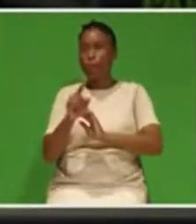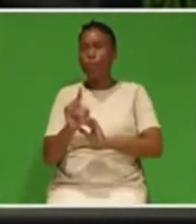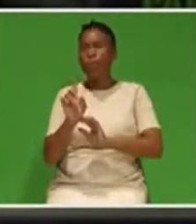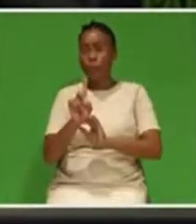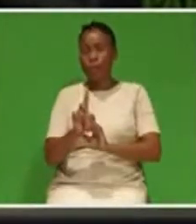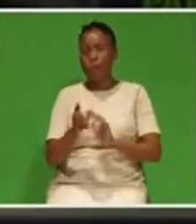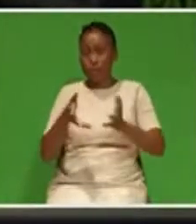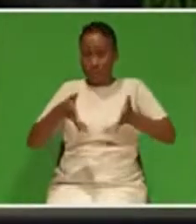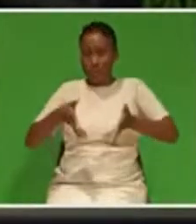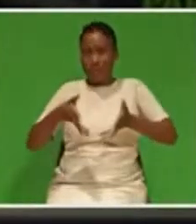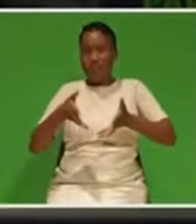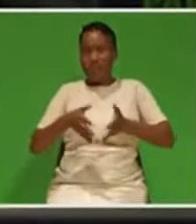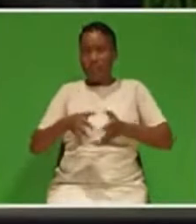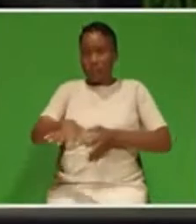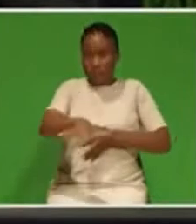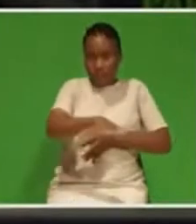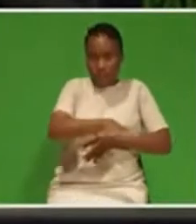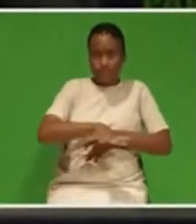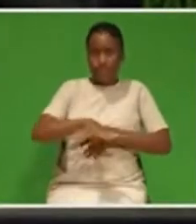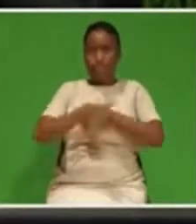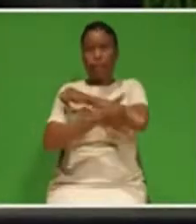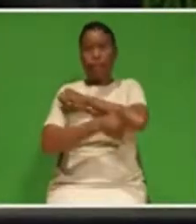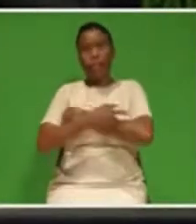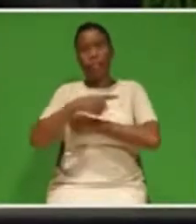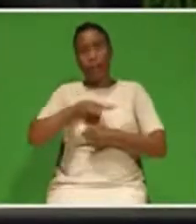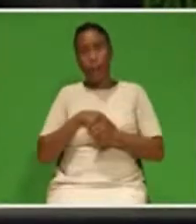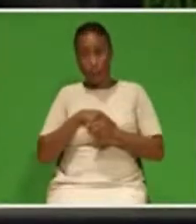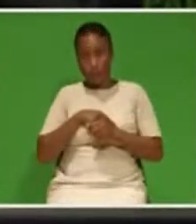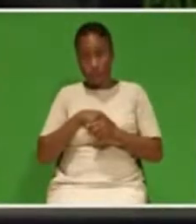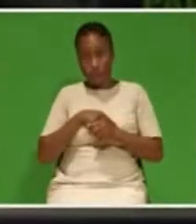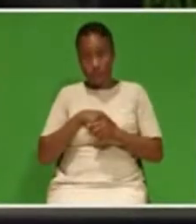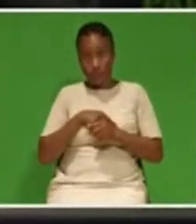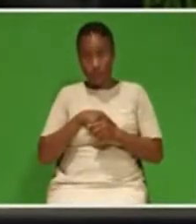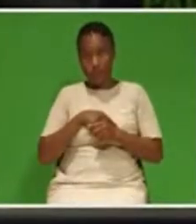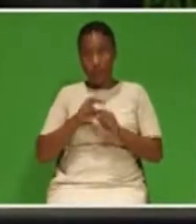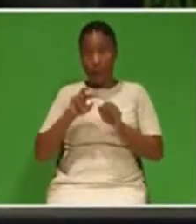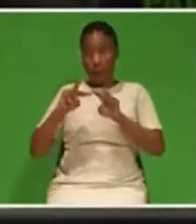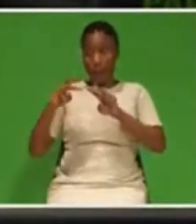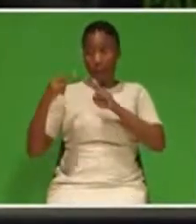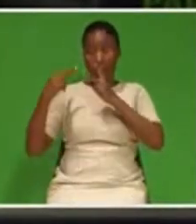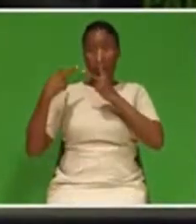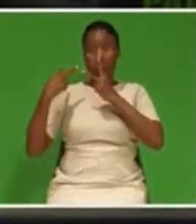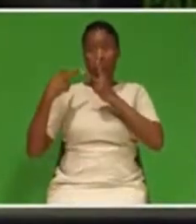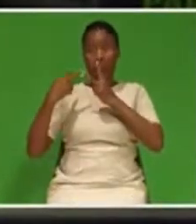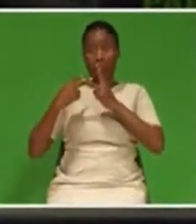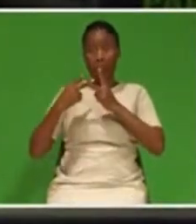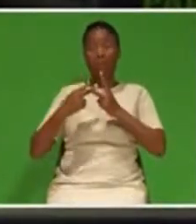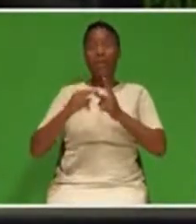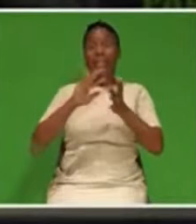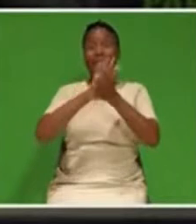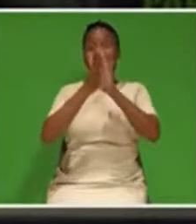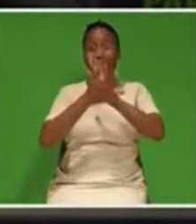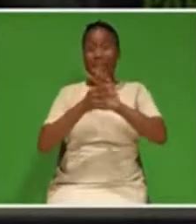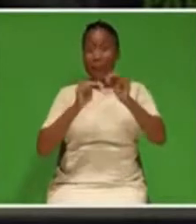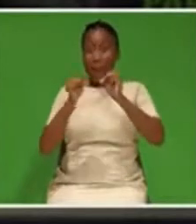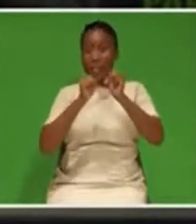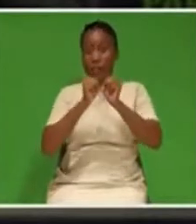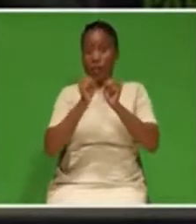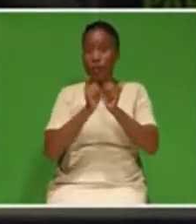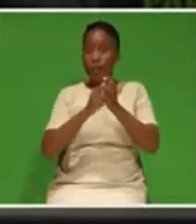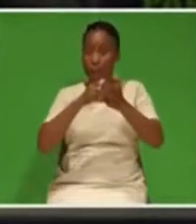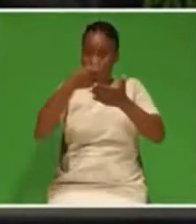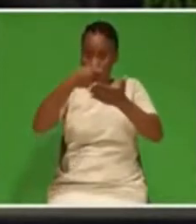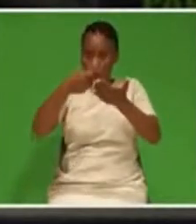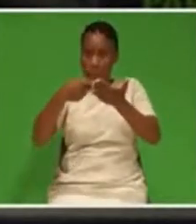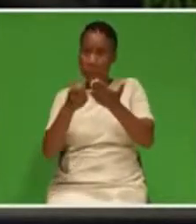country. We will be reviewing our disaster management architecture to make sure that it is adequately